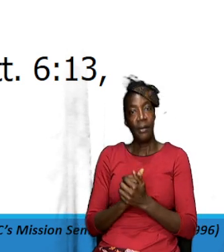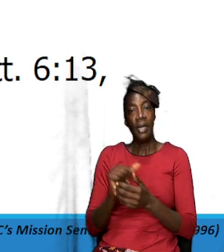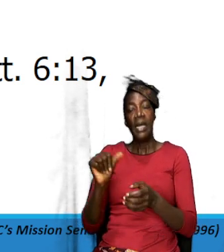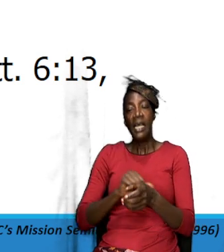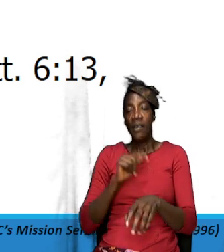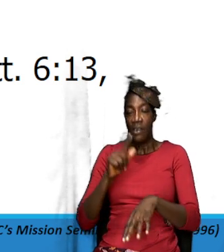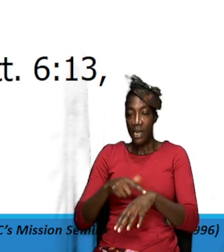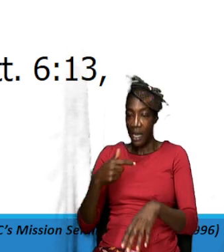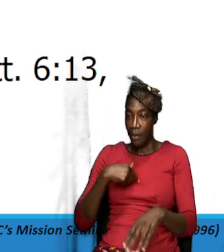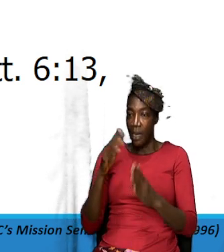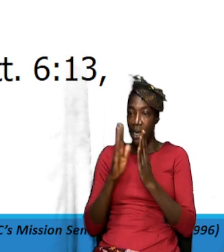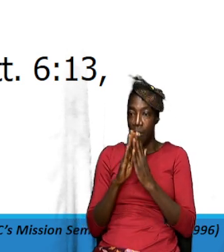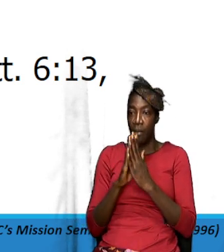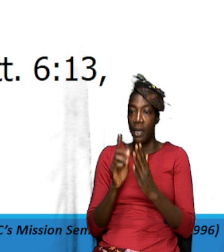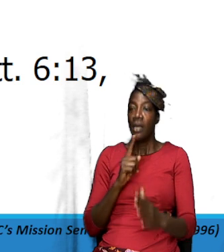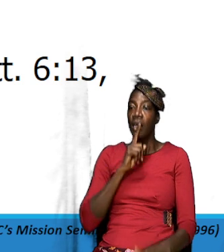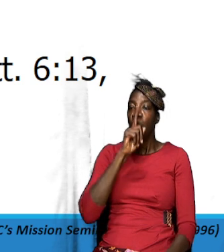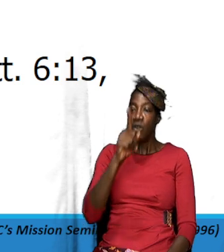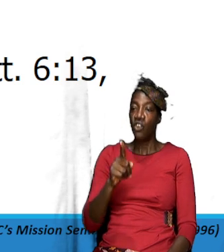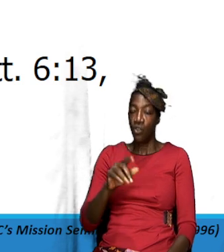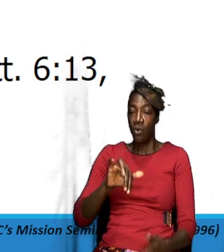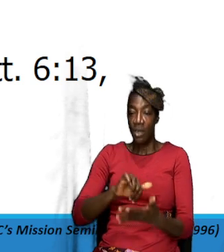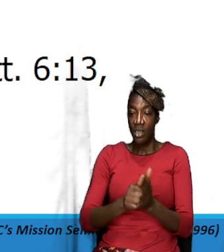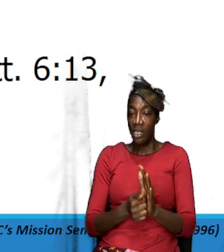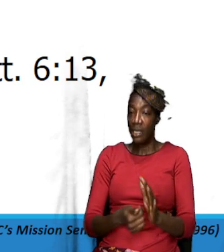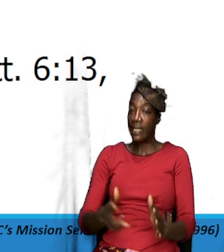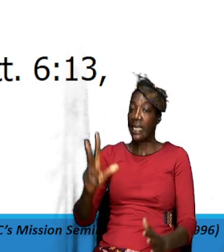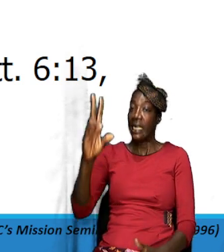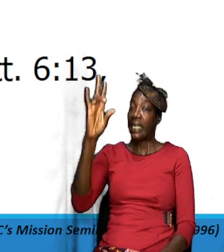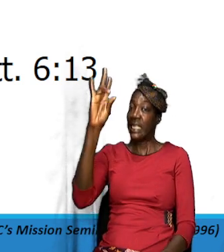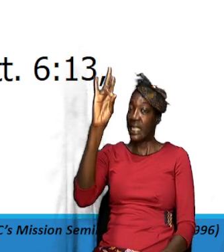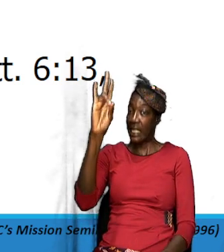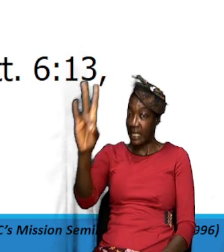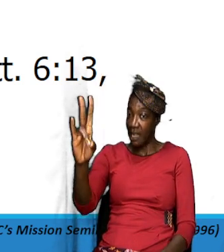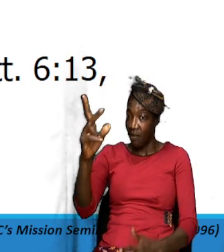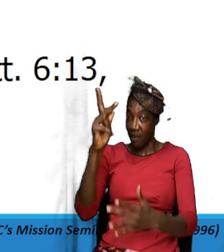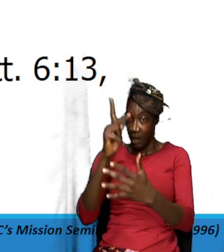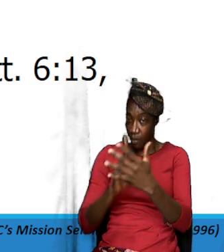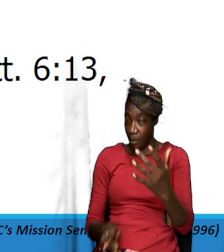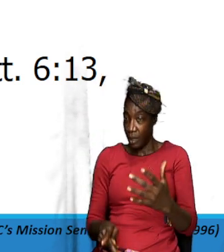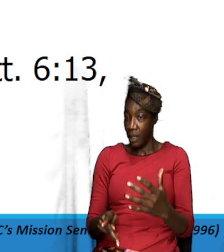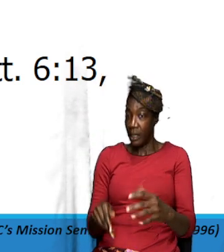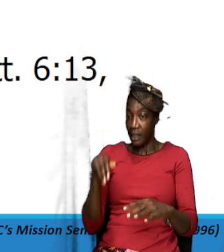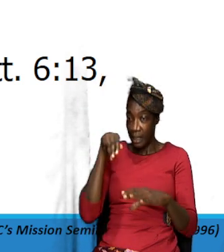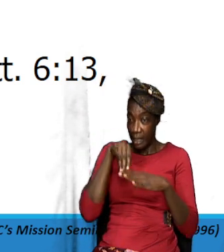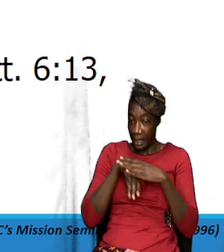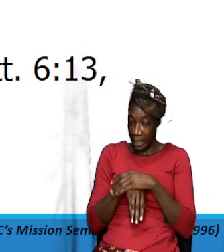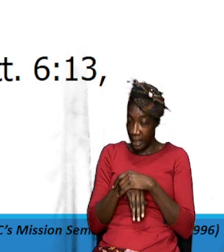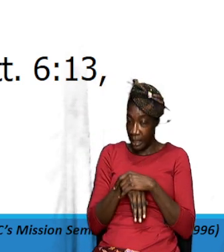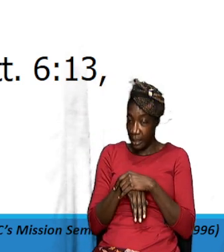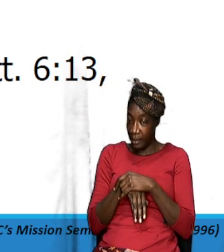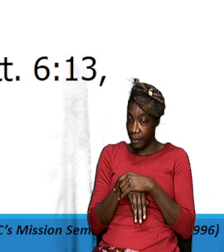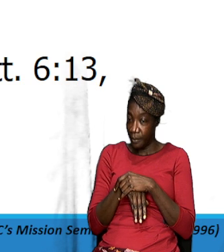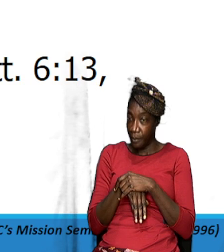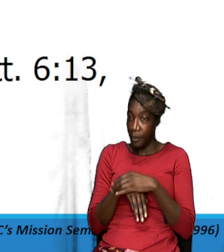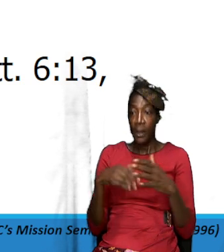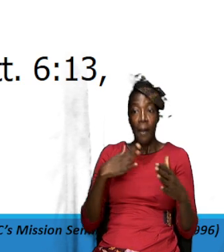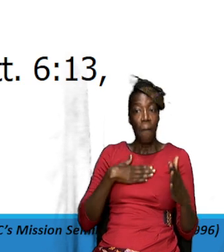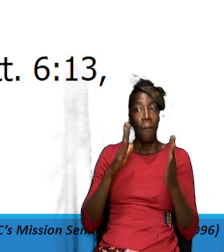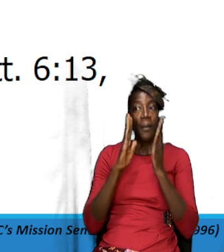I should ensure that these seven elements are in you know is addressed